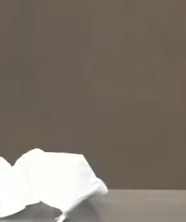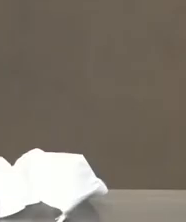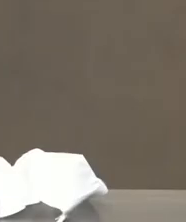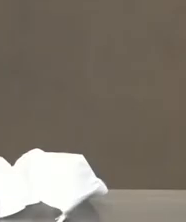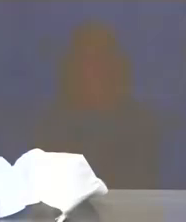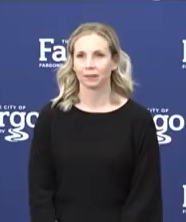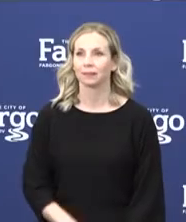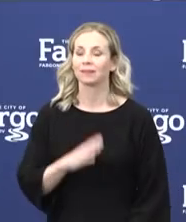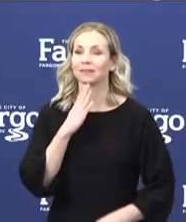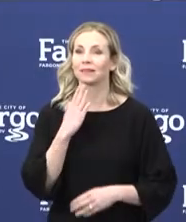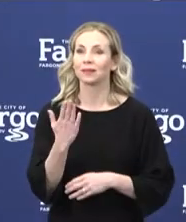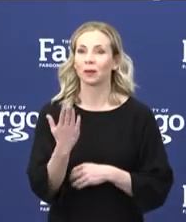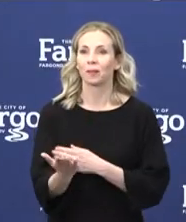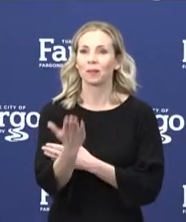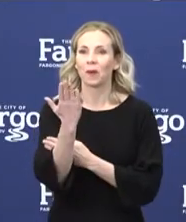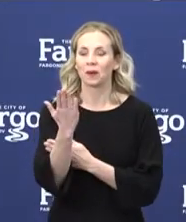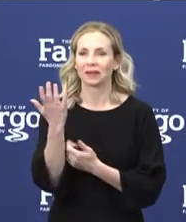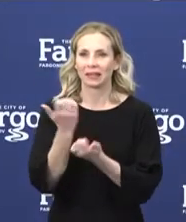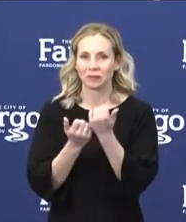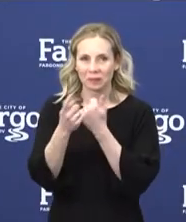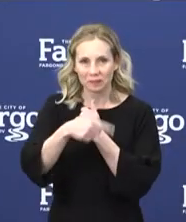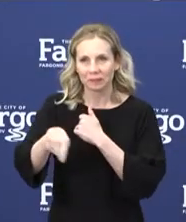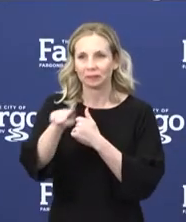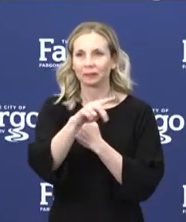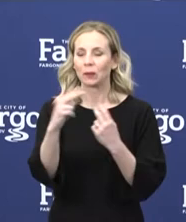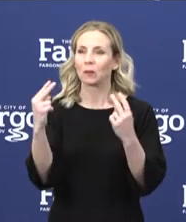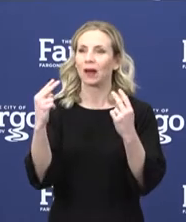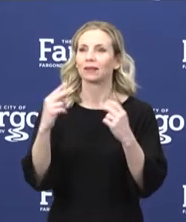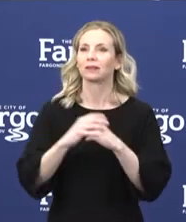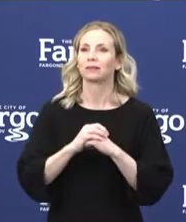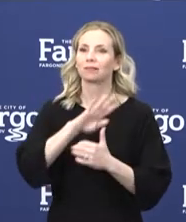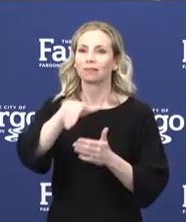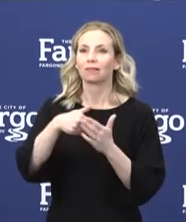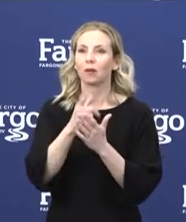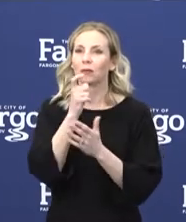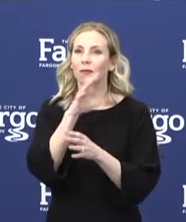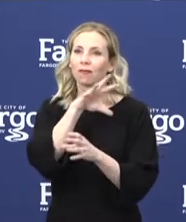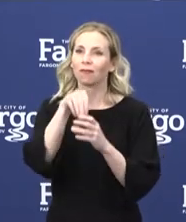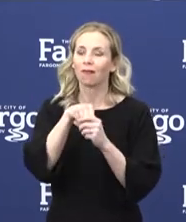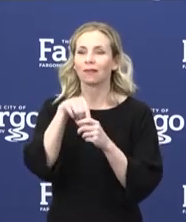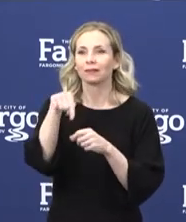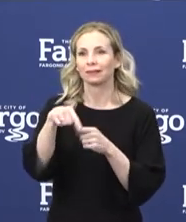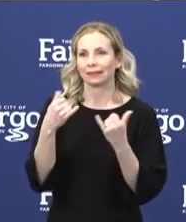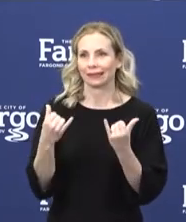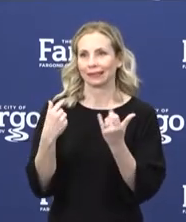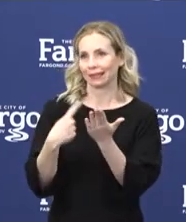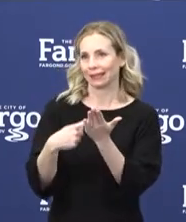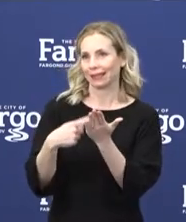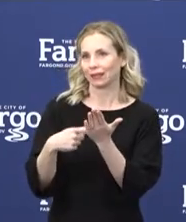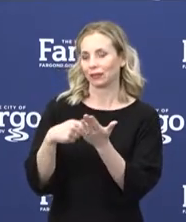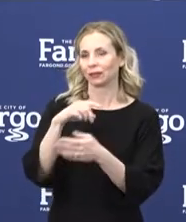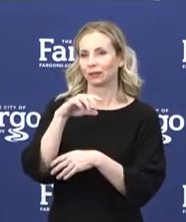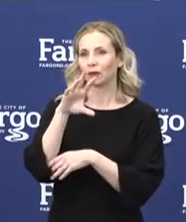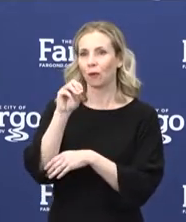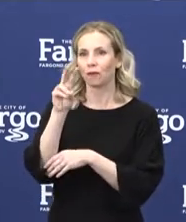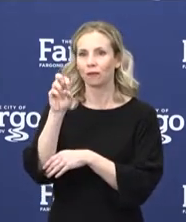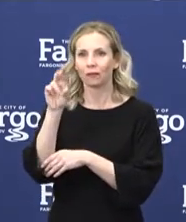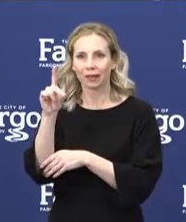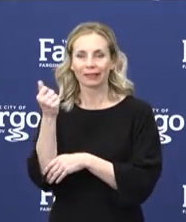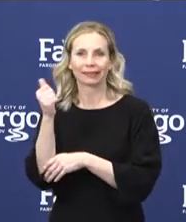Good morning to everybody watching and to all our participants who on today's COVID-19 public meeting briefing.